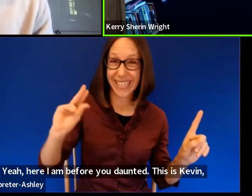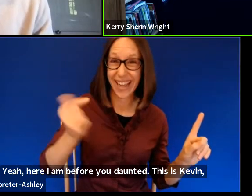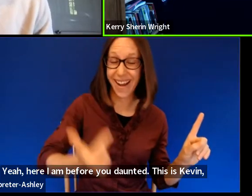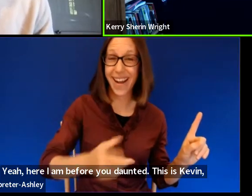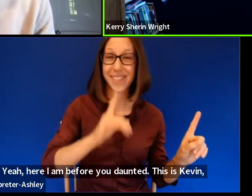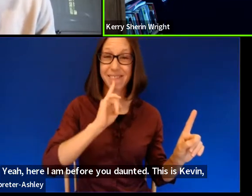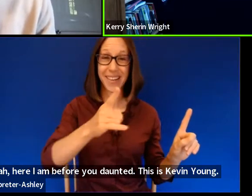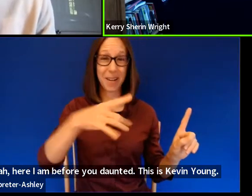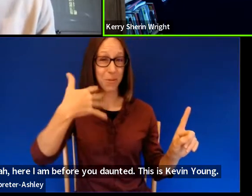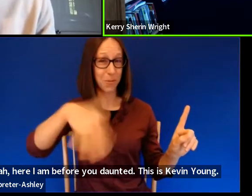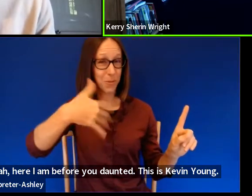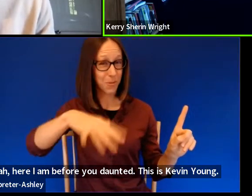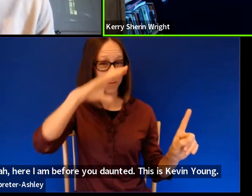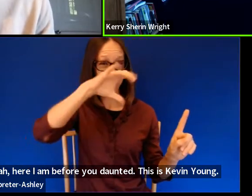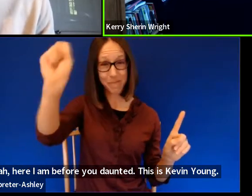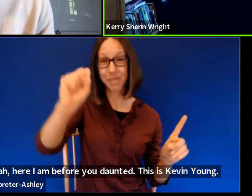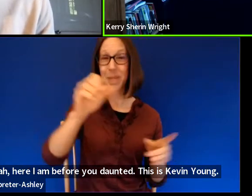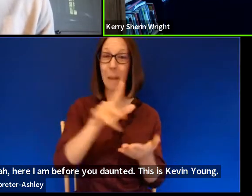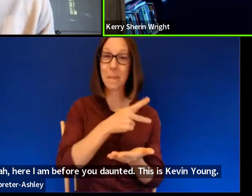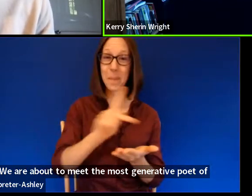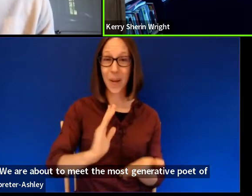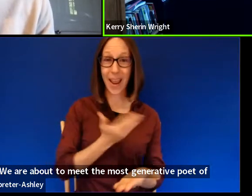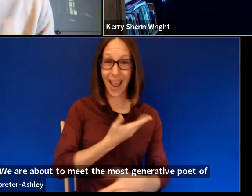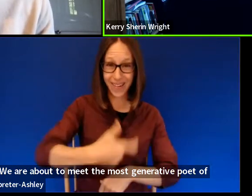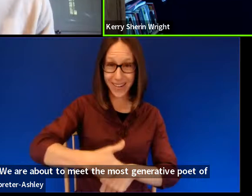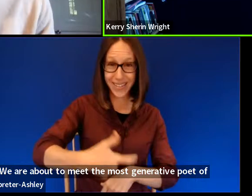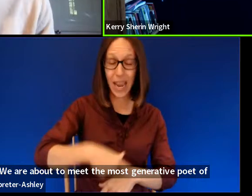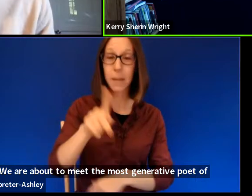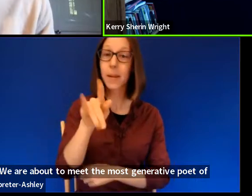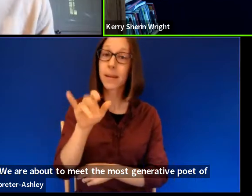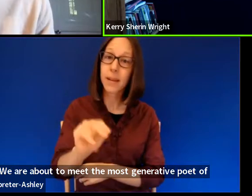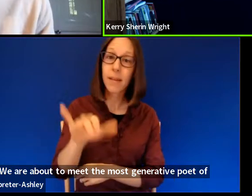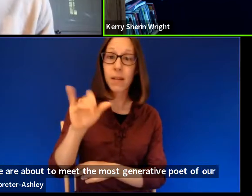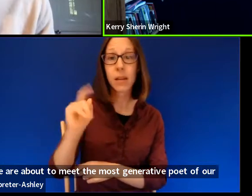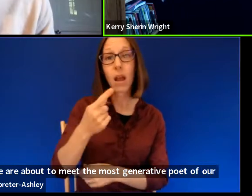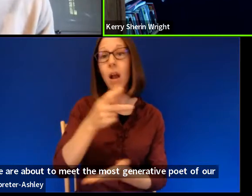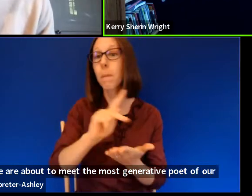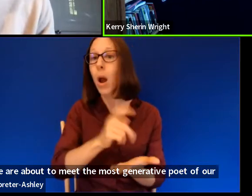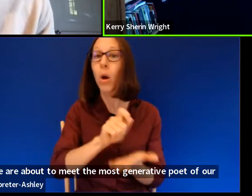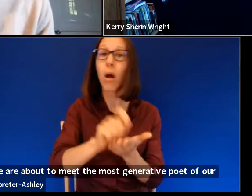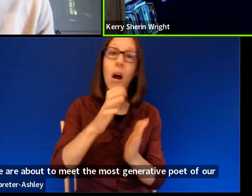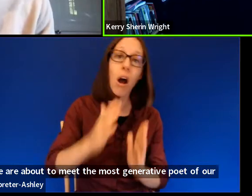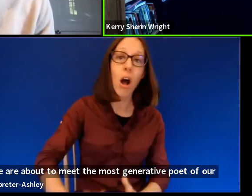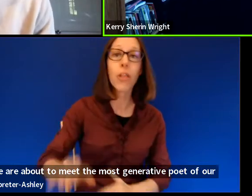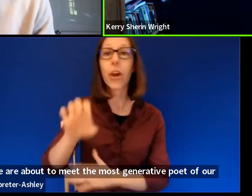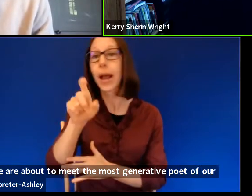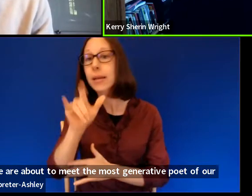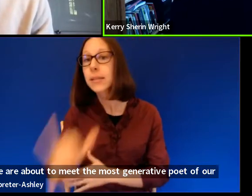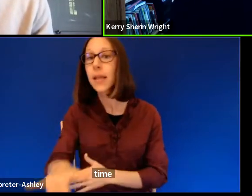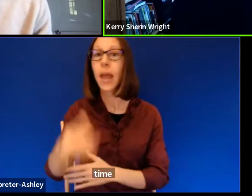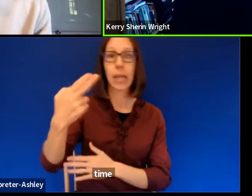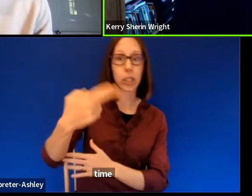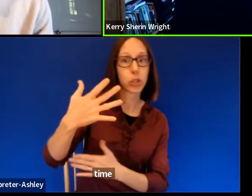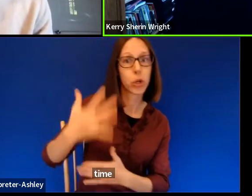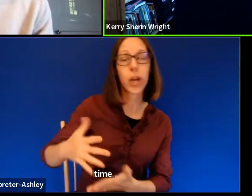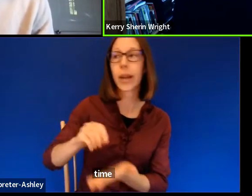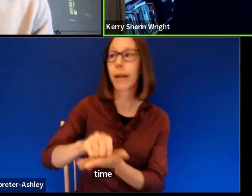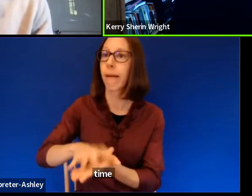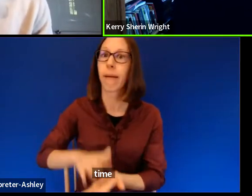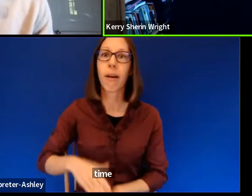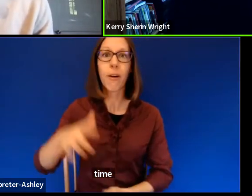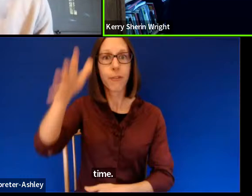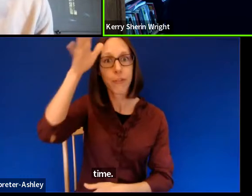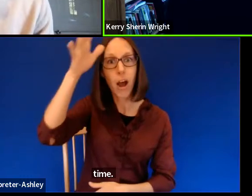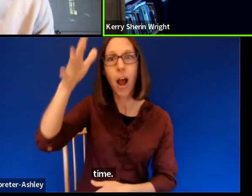poet of our time. Kevin Young, poet, author, essayist, editor, historian, father, archivist,